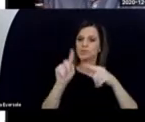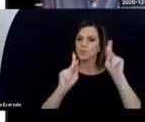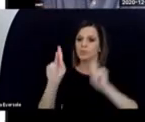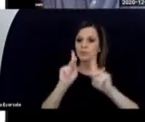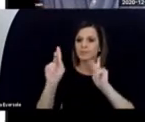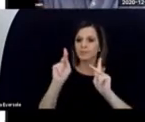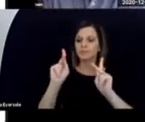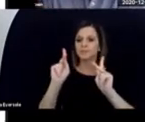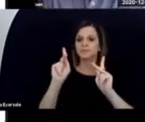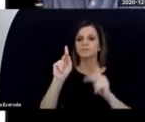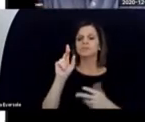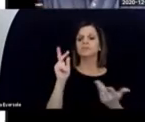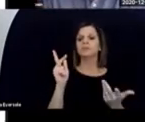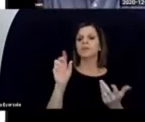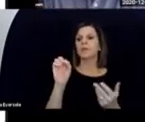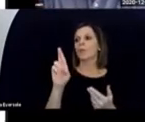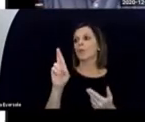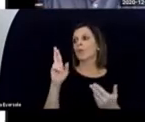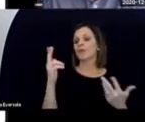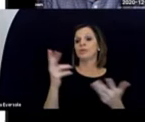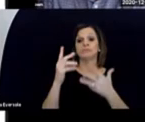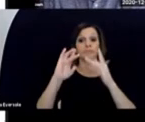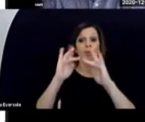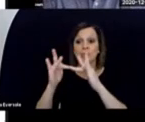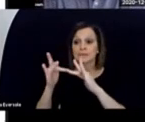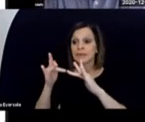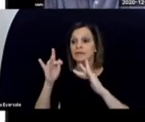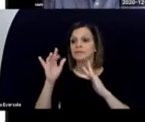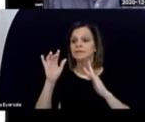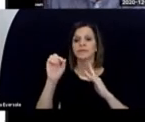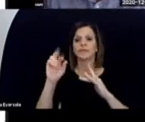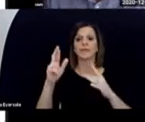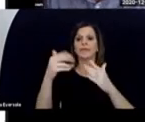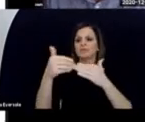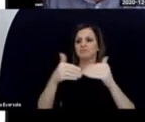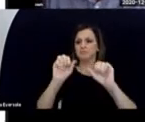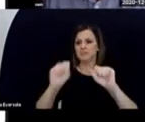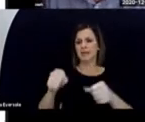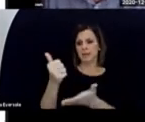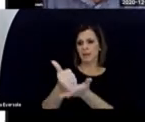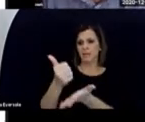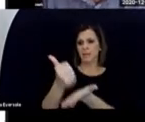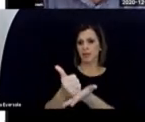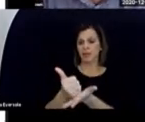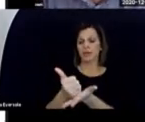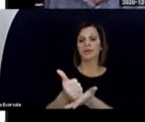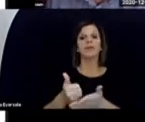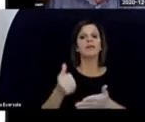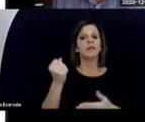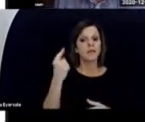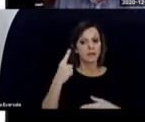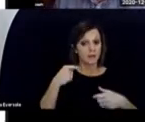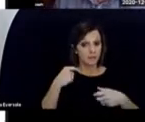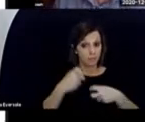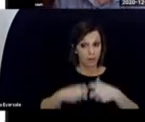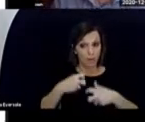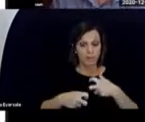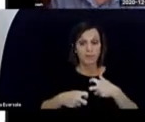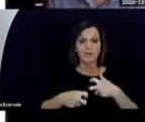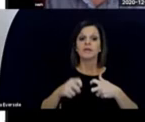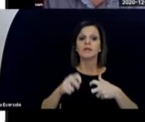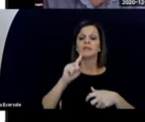we have access to people who do or websites that can be helpful.